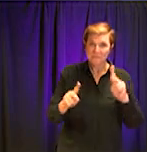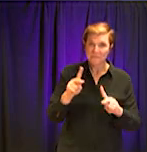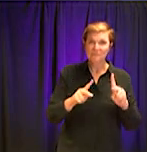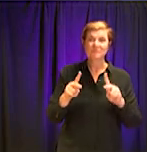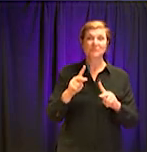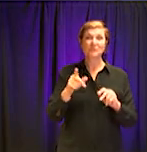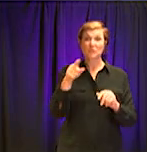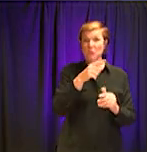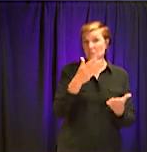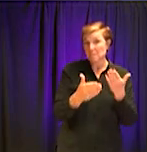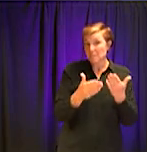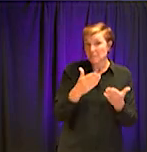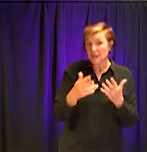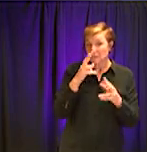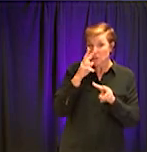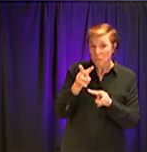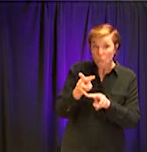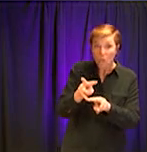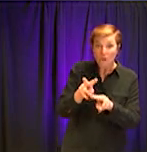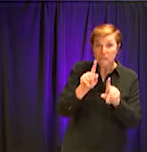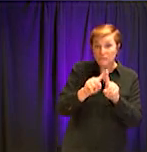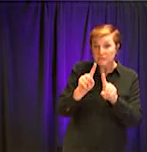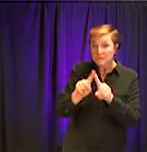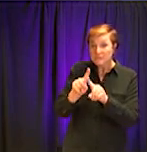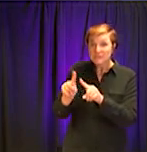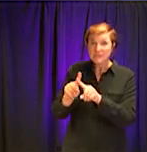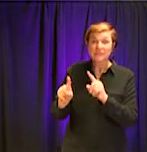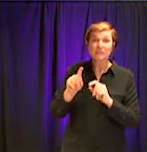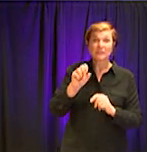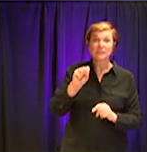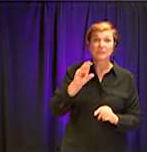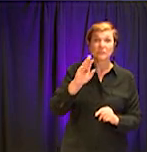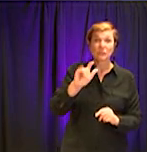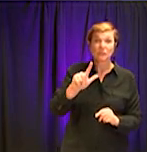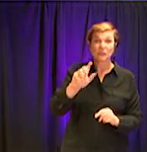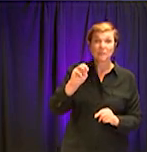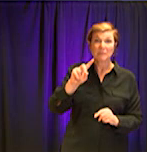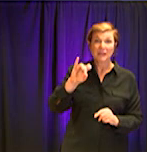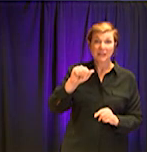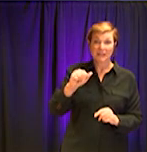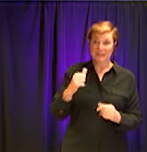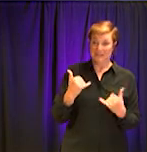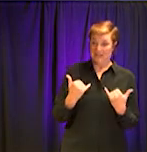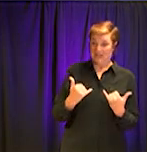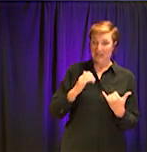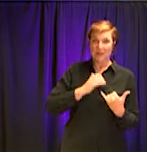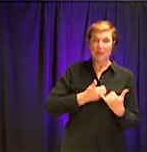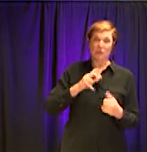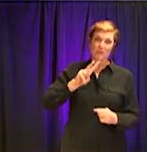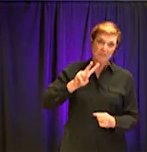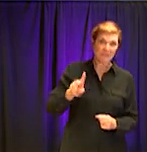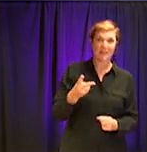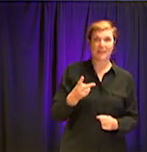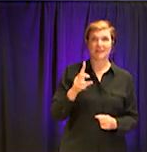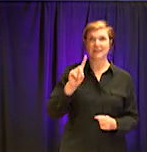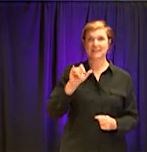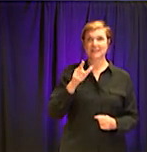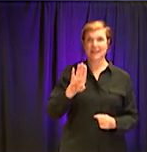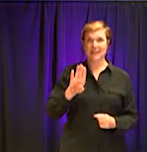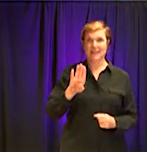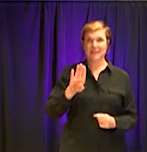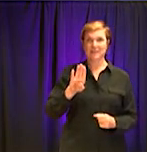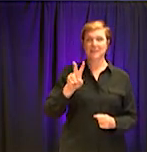interacting with us on the multiple platforms, to our second DeKalb County virtual town